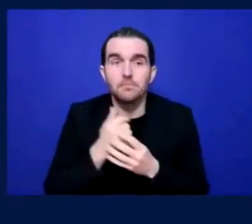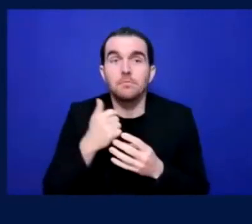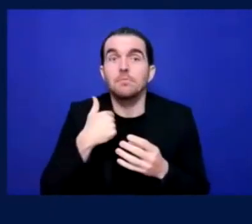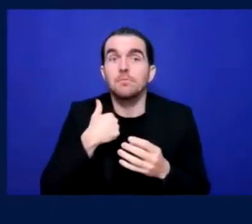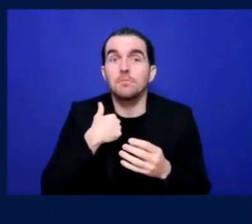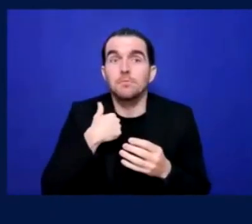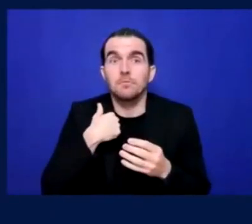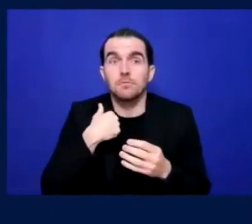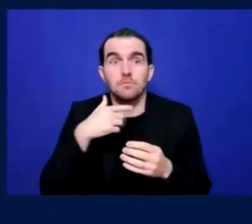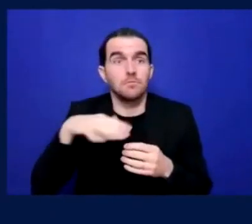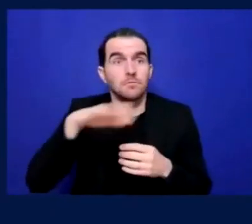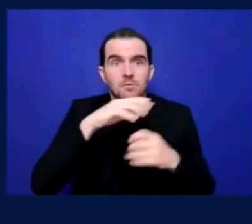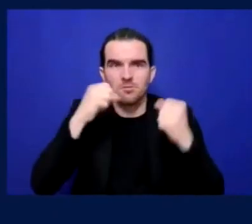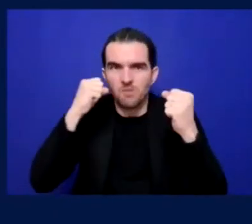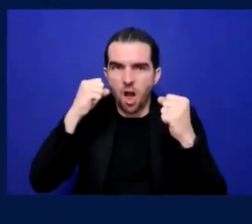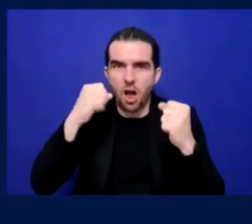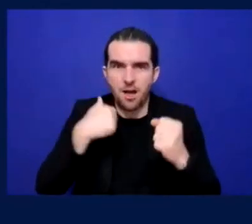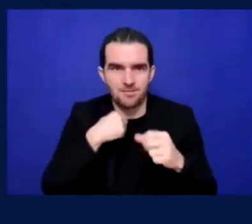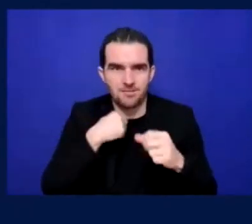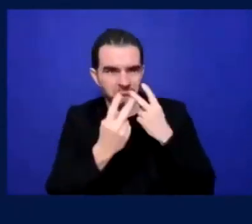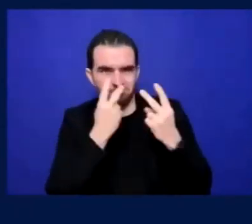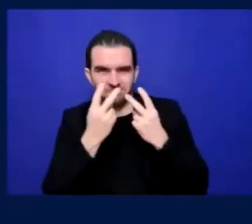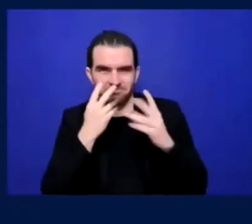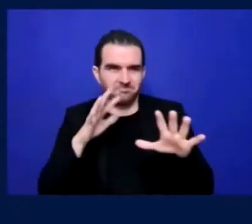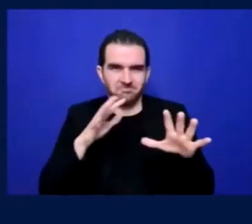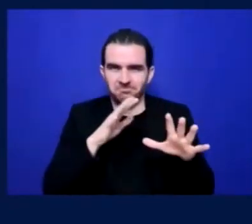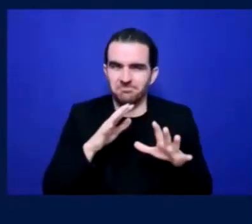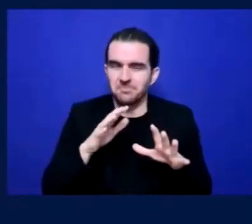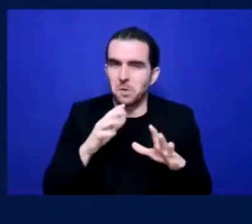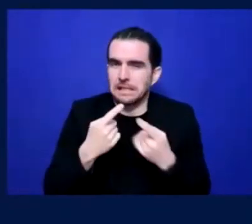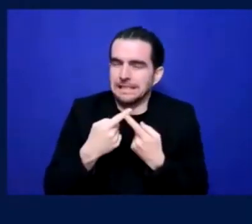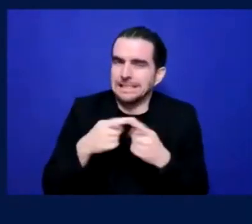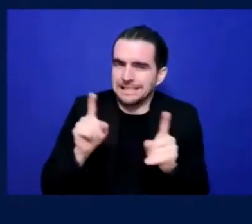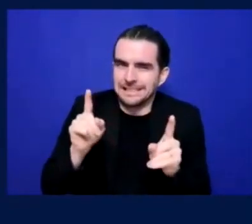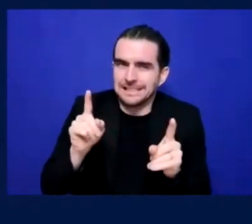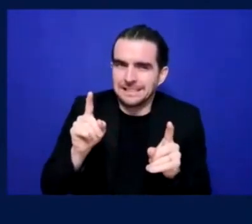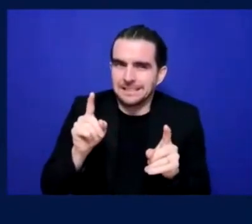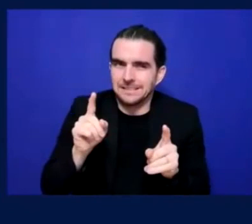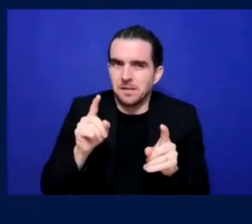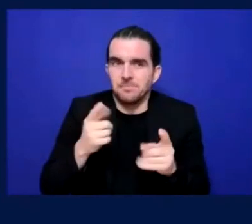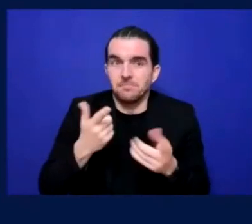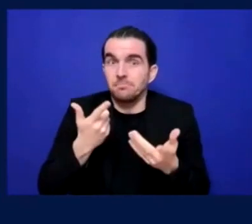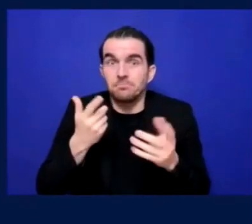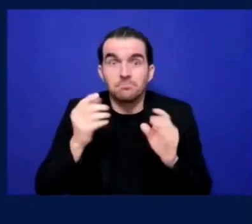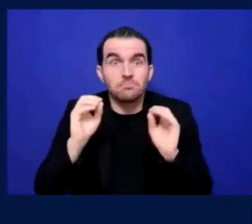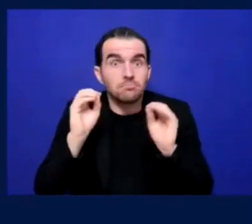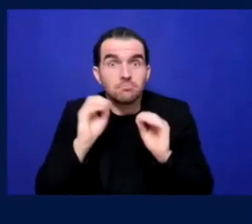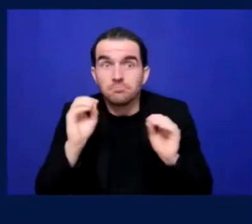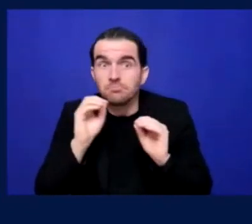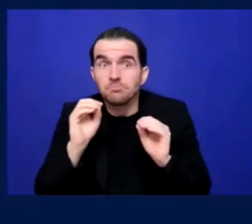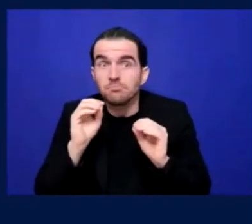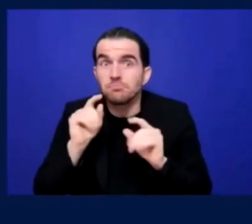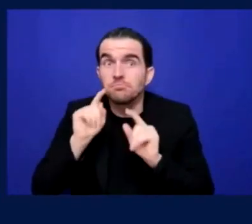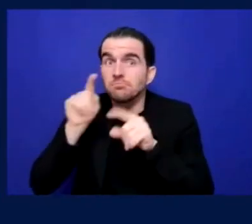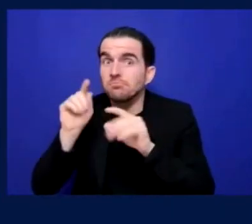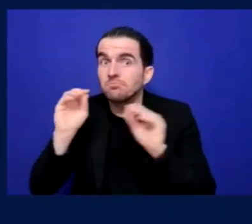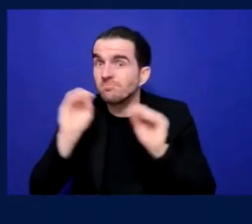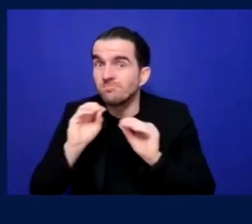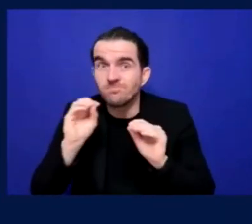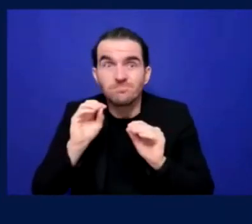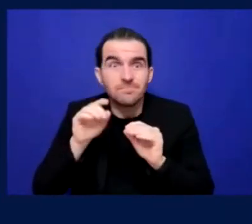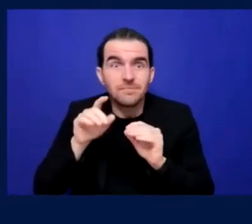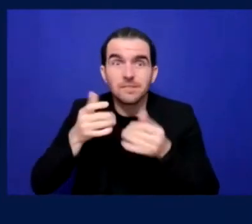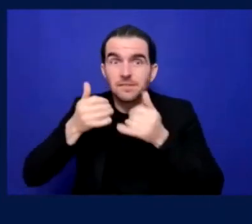or not a disabled person. Um, uh, as a disabled fan, and if you've, you've traveled with friends who are, who are non-disabled,